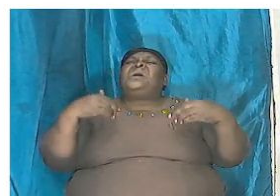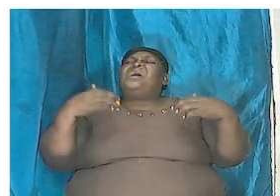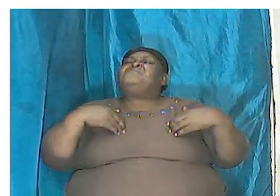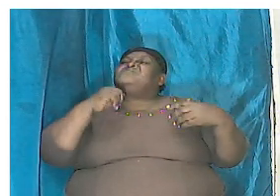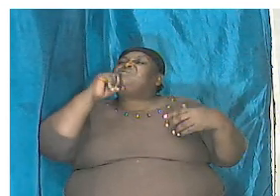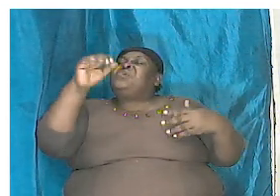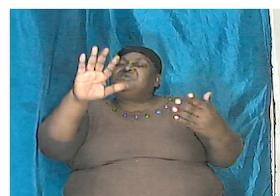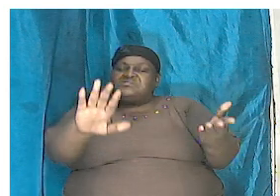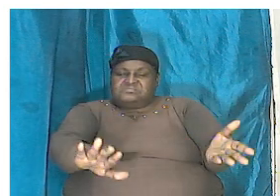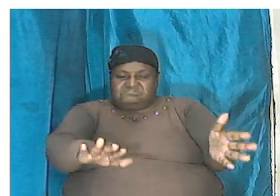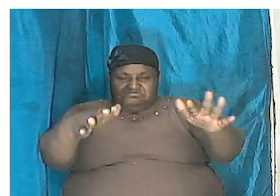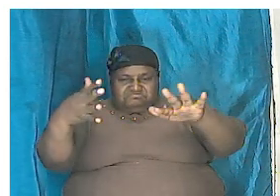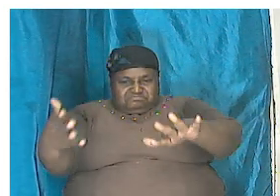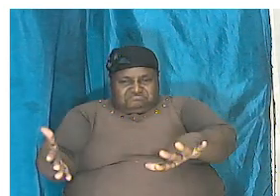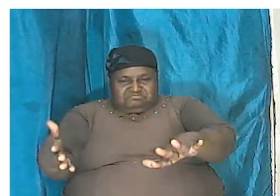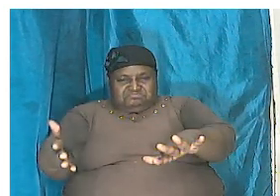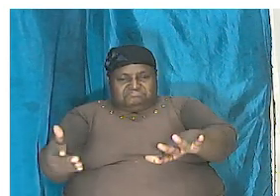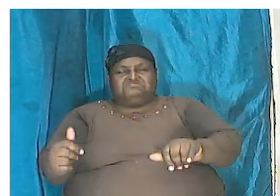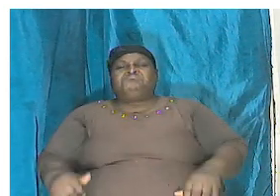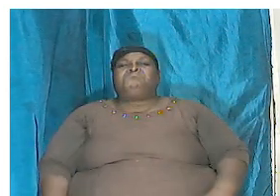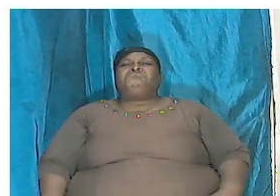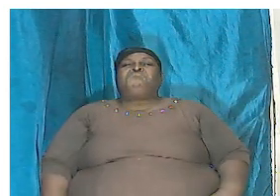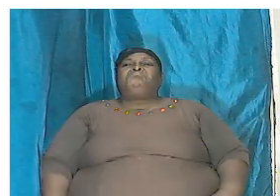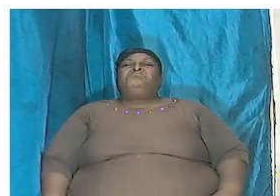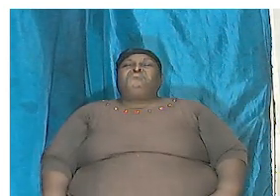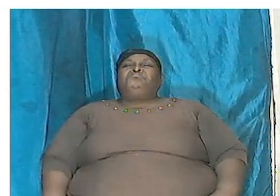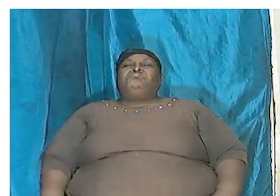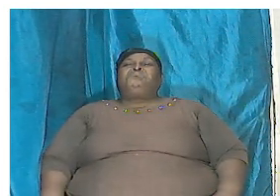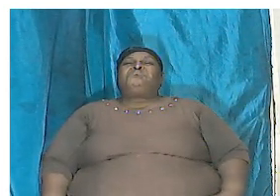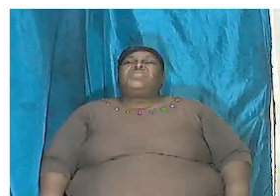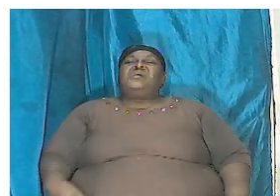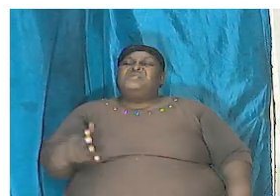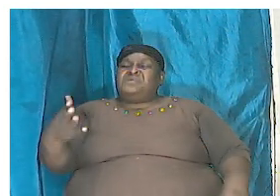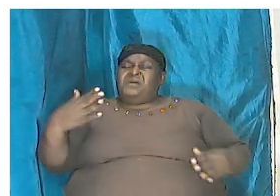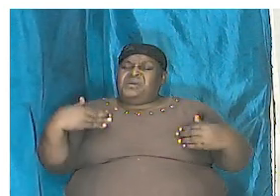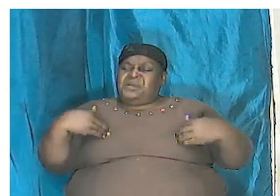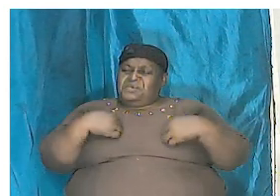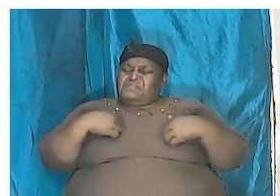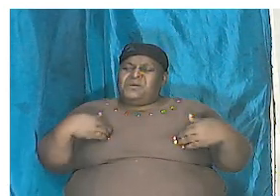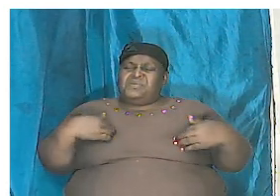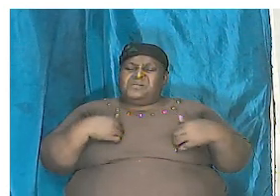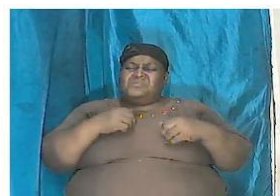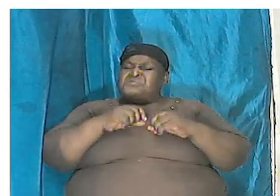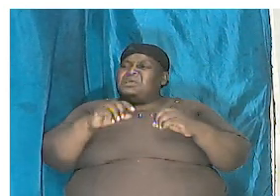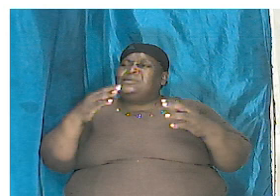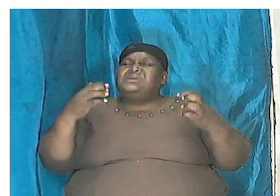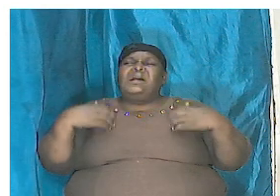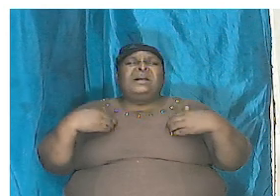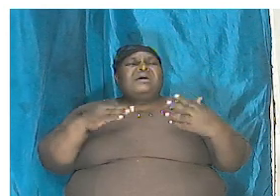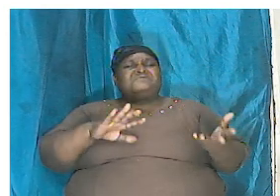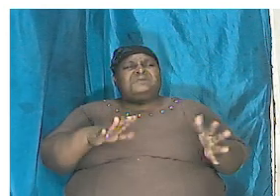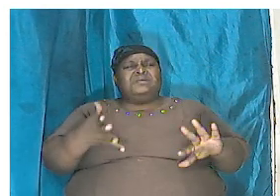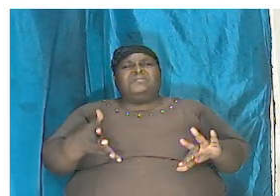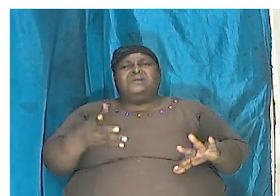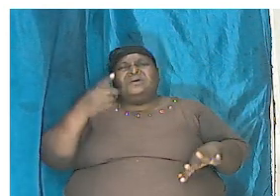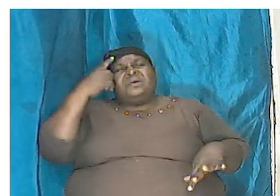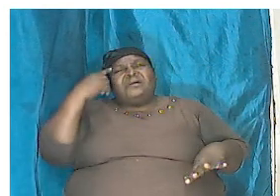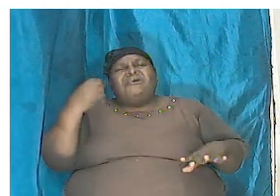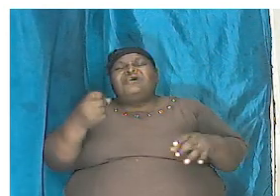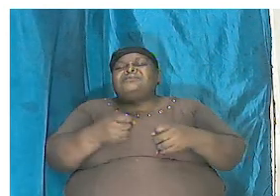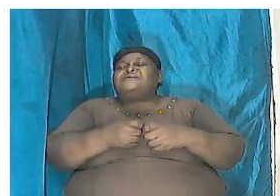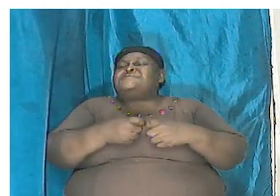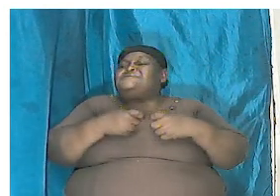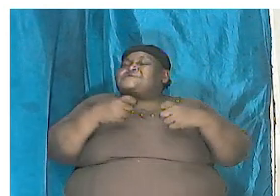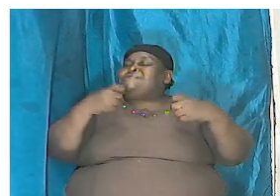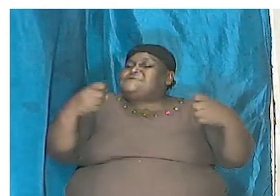they could not have died because sin is